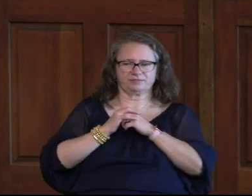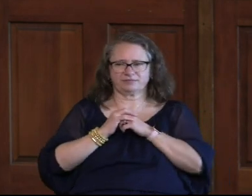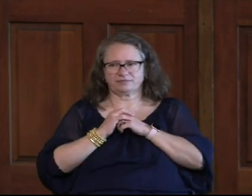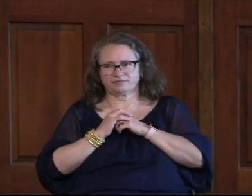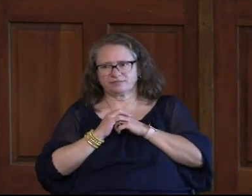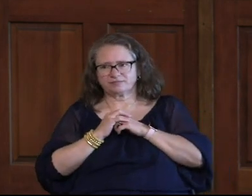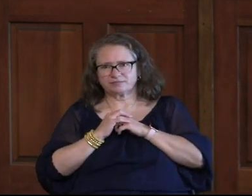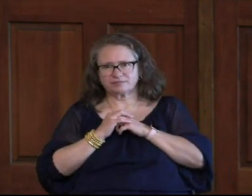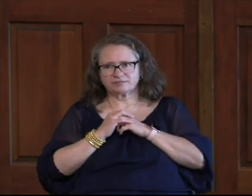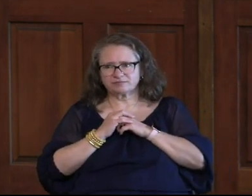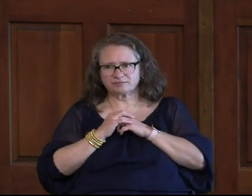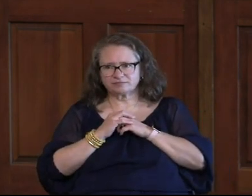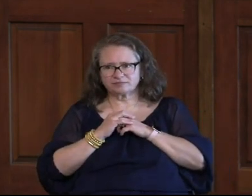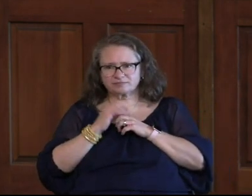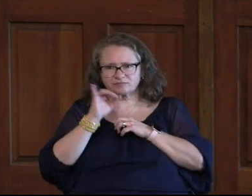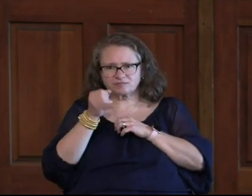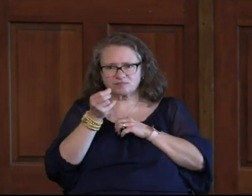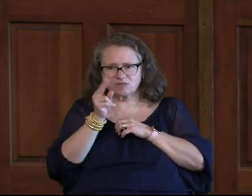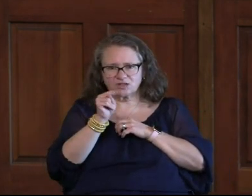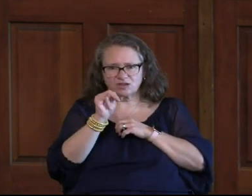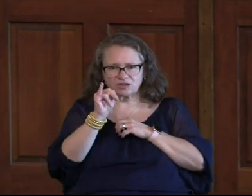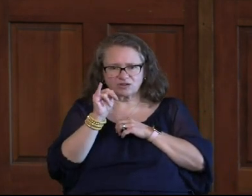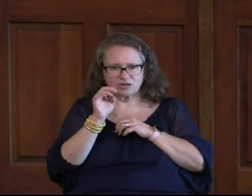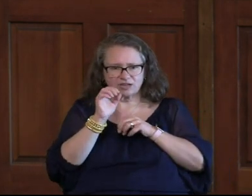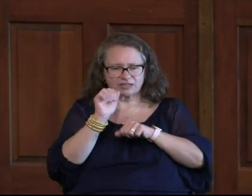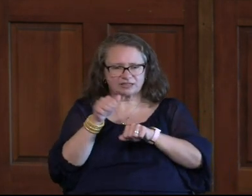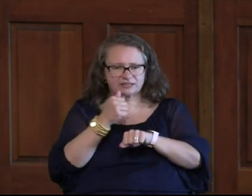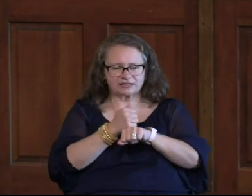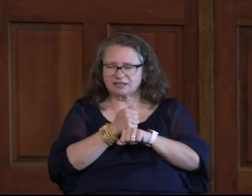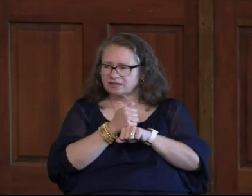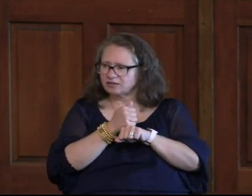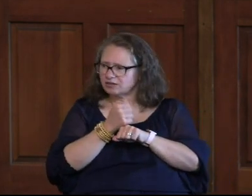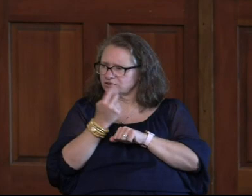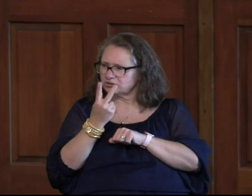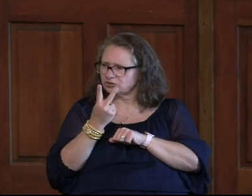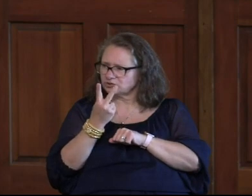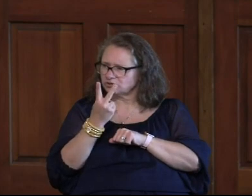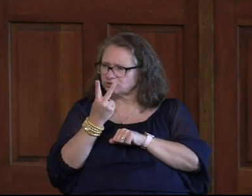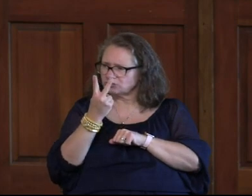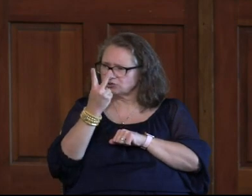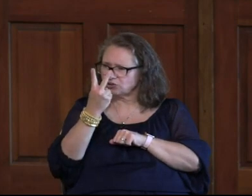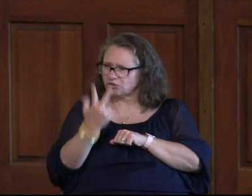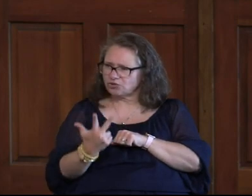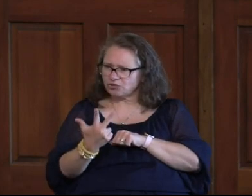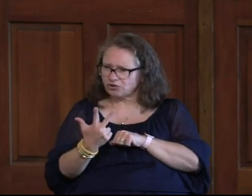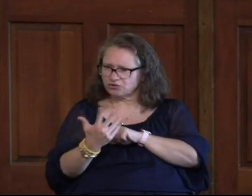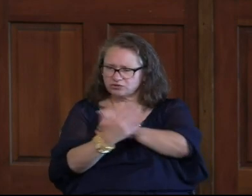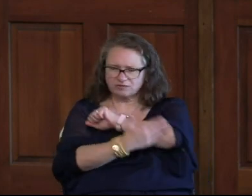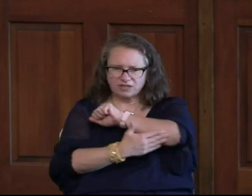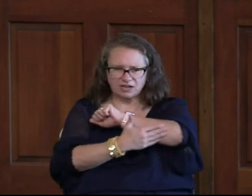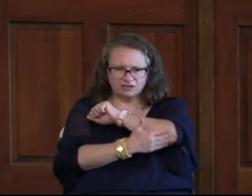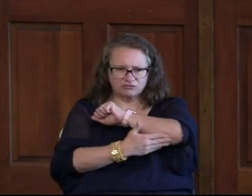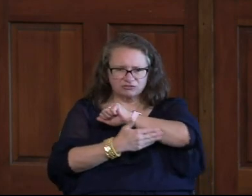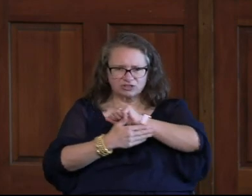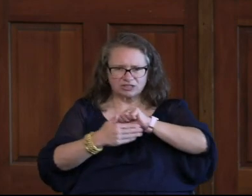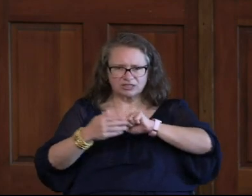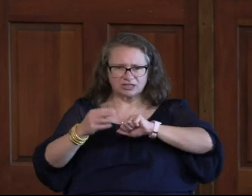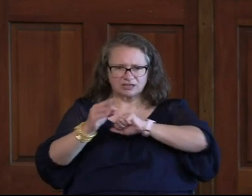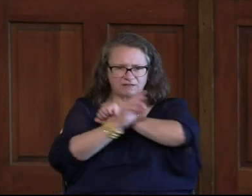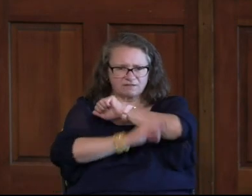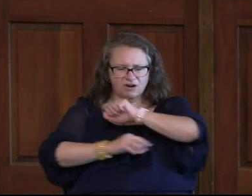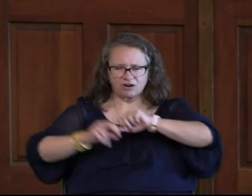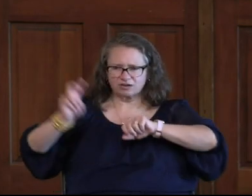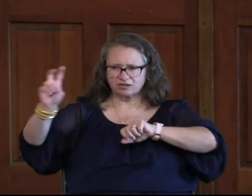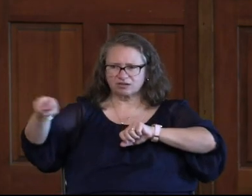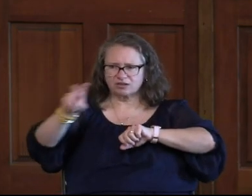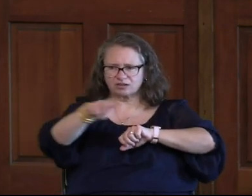And so, uh, so Joni and her husband Ken and they've gone to, think, two-thirds of the, the countries in the world